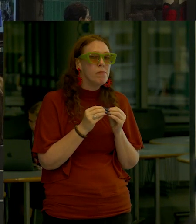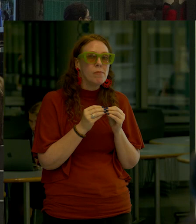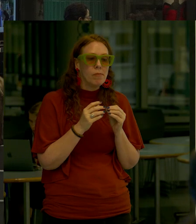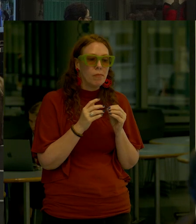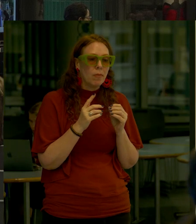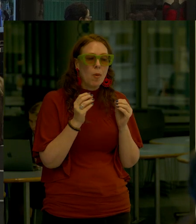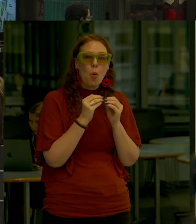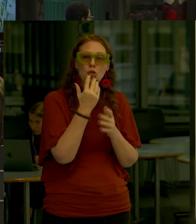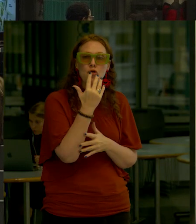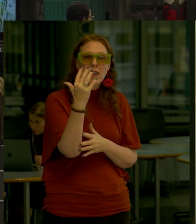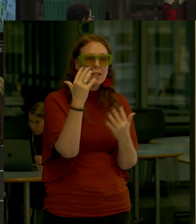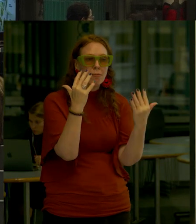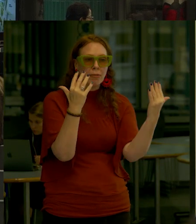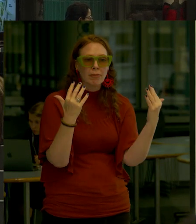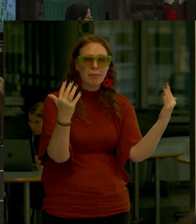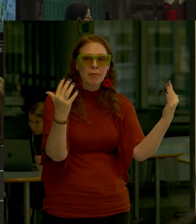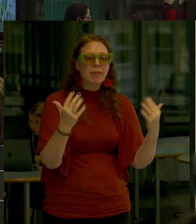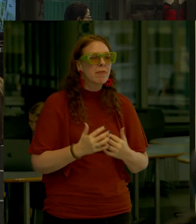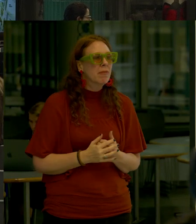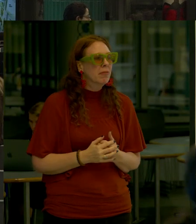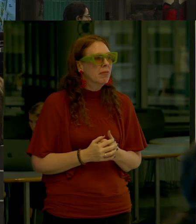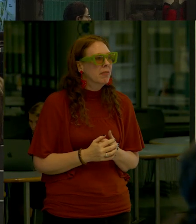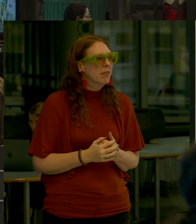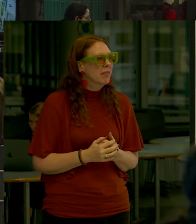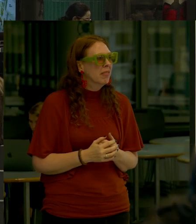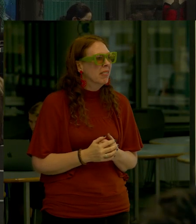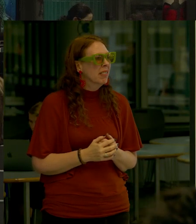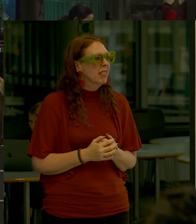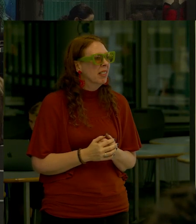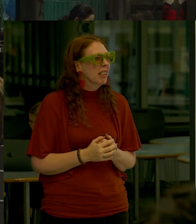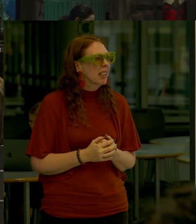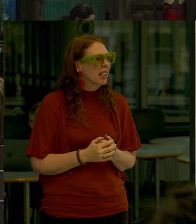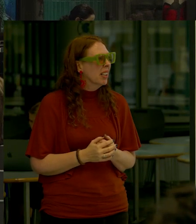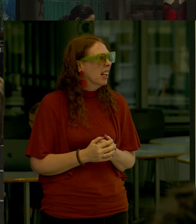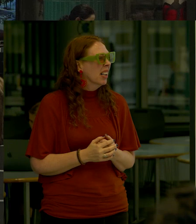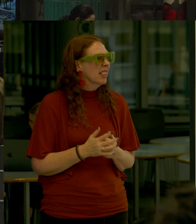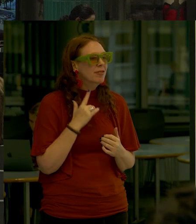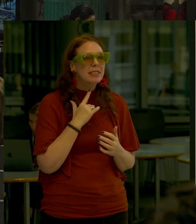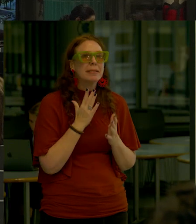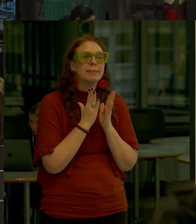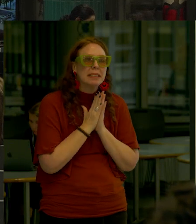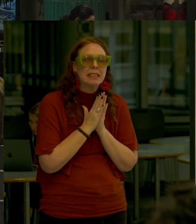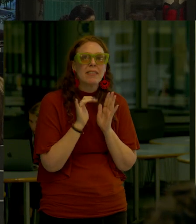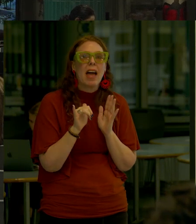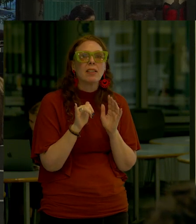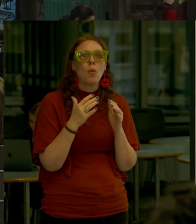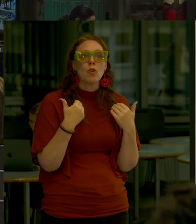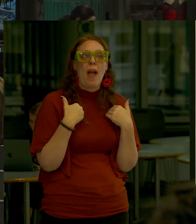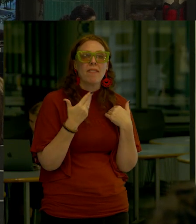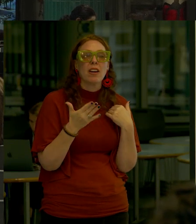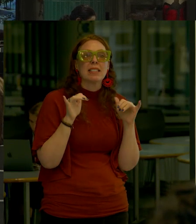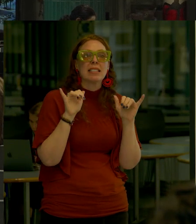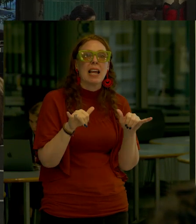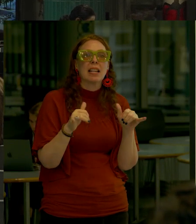up with trees and stuff setting I'd like and I would really beg that the pergola stays But